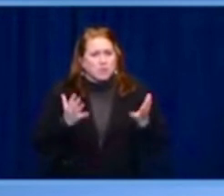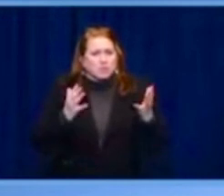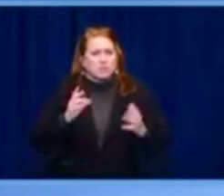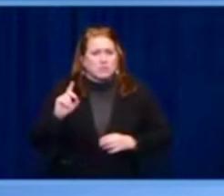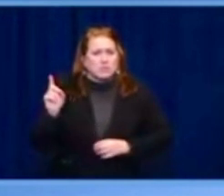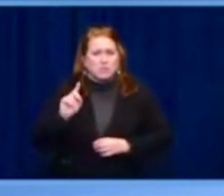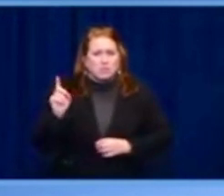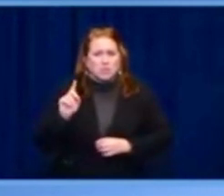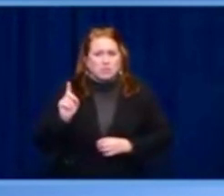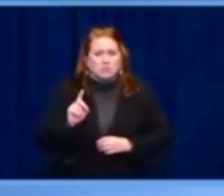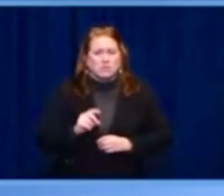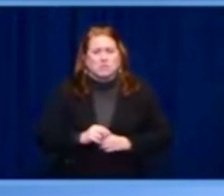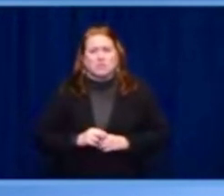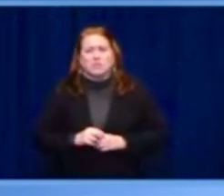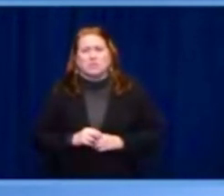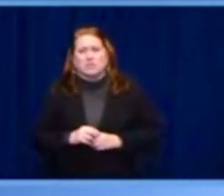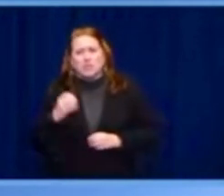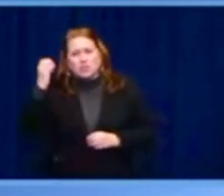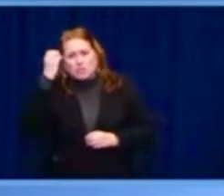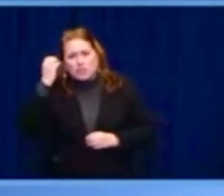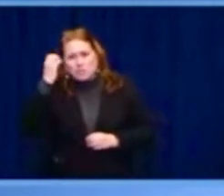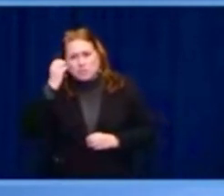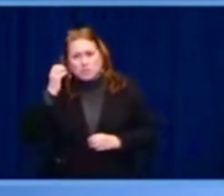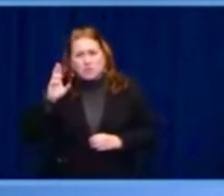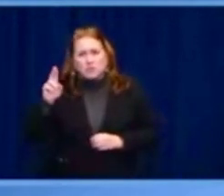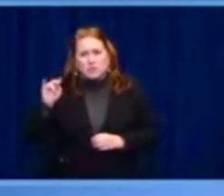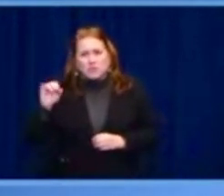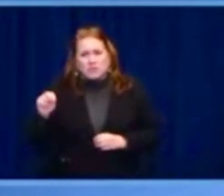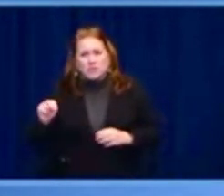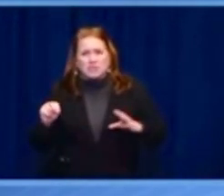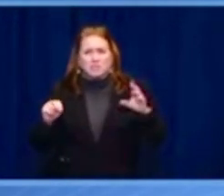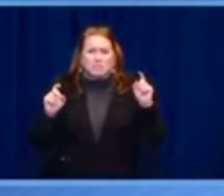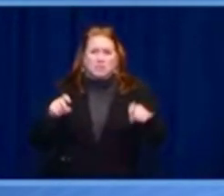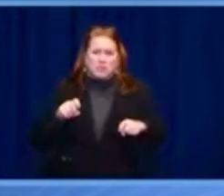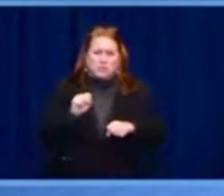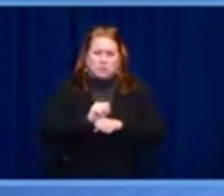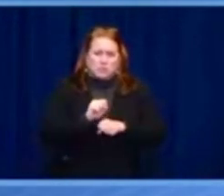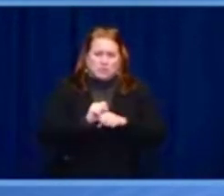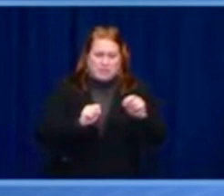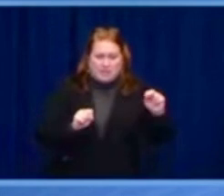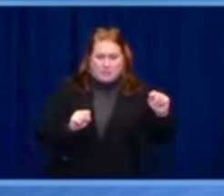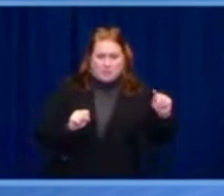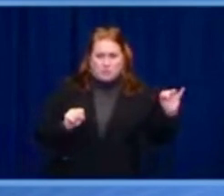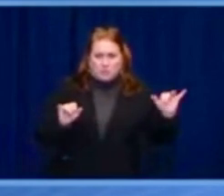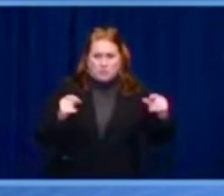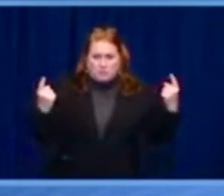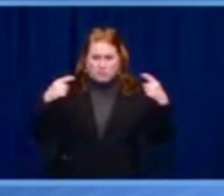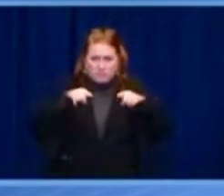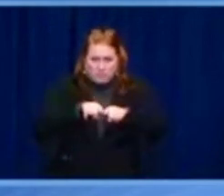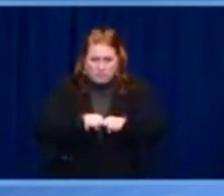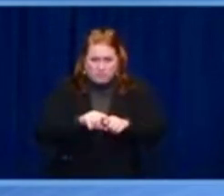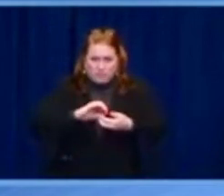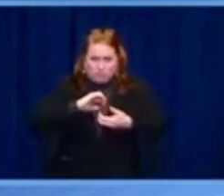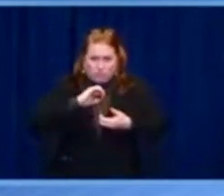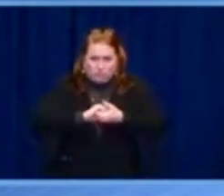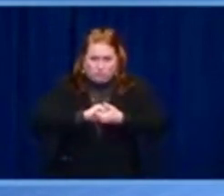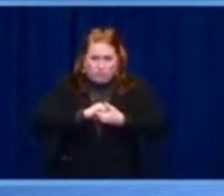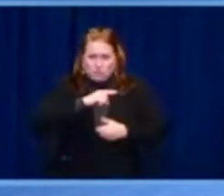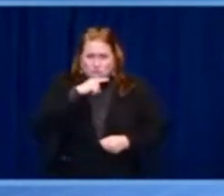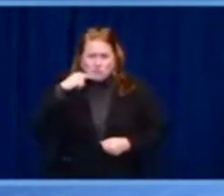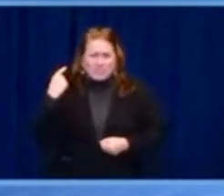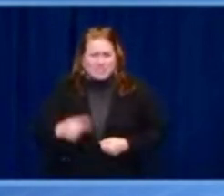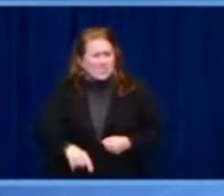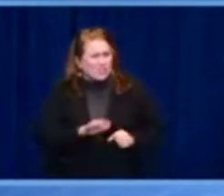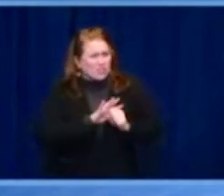Our citizens need to see that democracy responds to their needs. The democracy guarantees